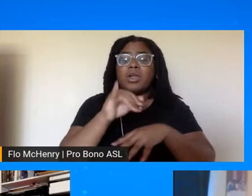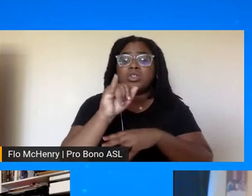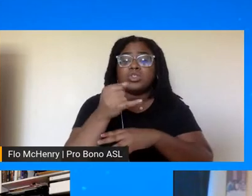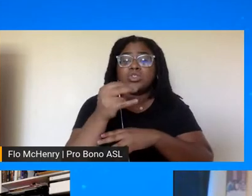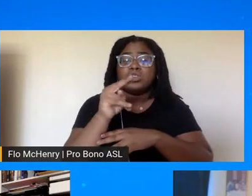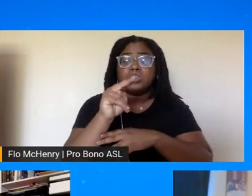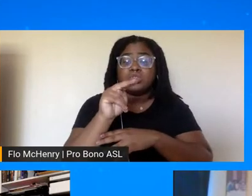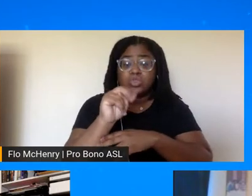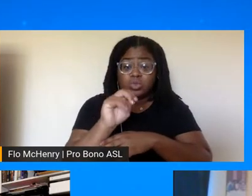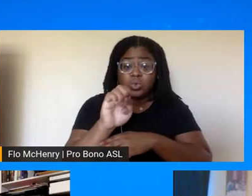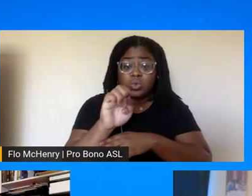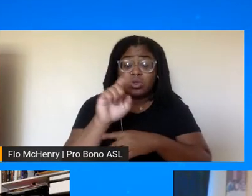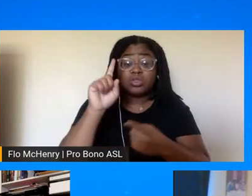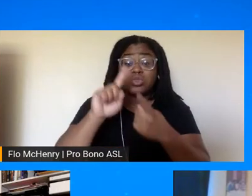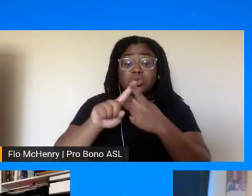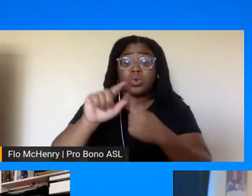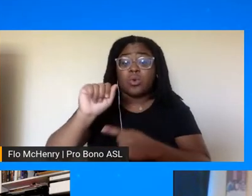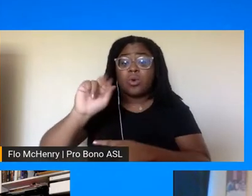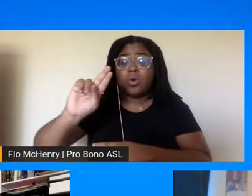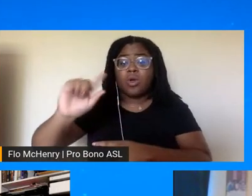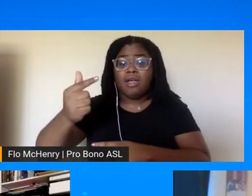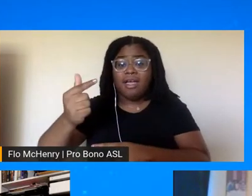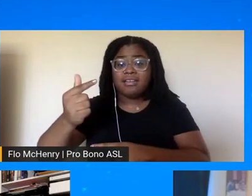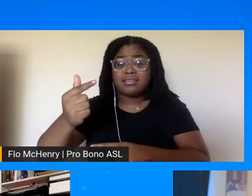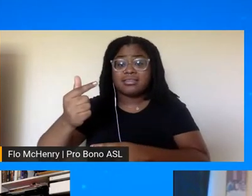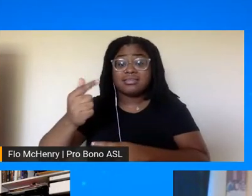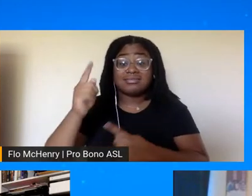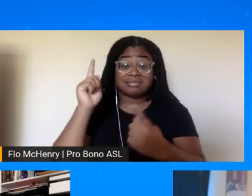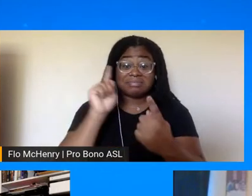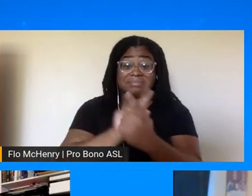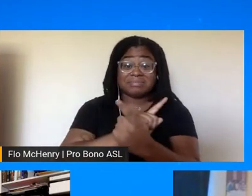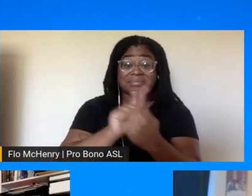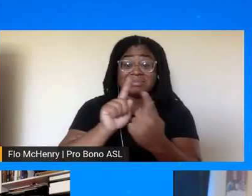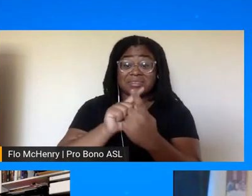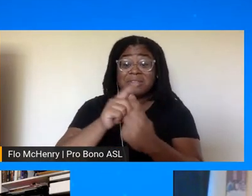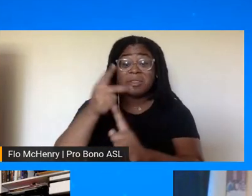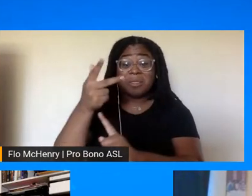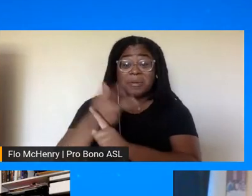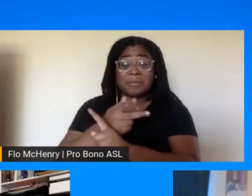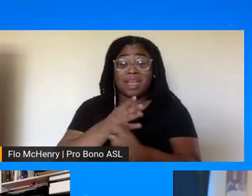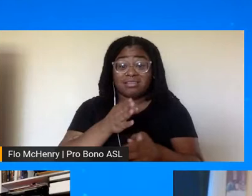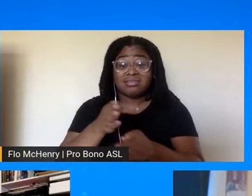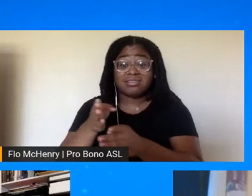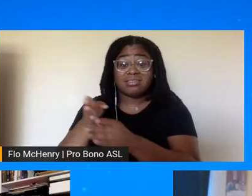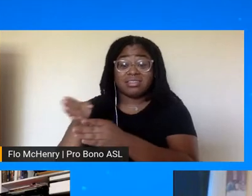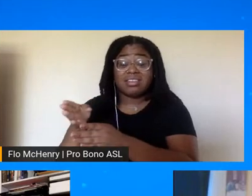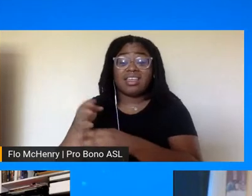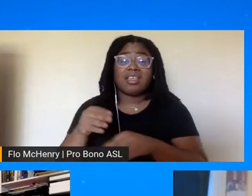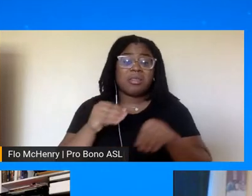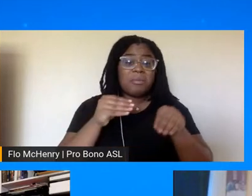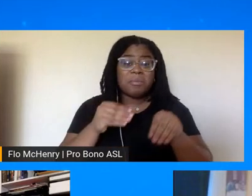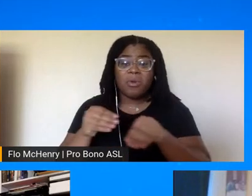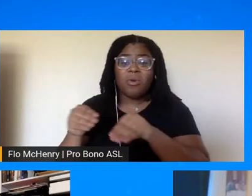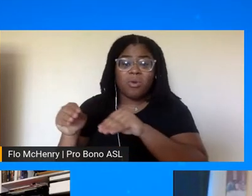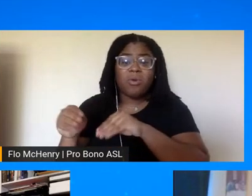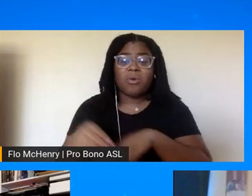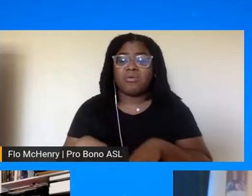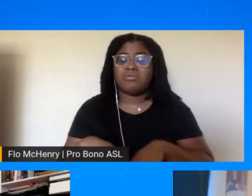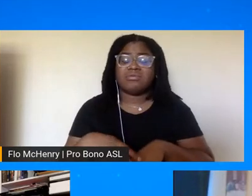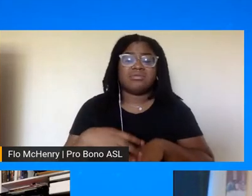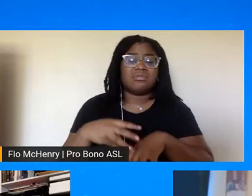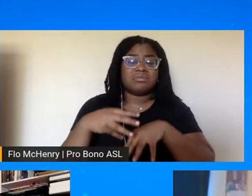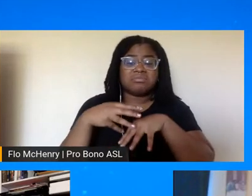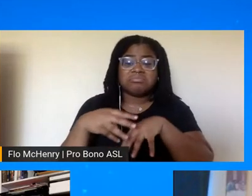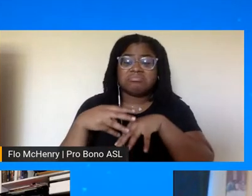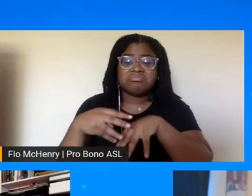didn't start on that to june they met in july and august the 28th they were mobilized so therefore they were doing a lot of